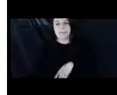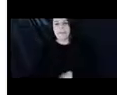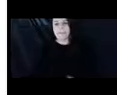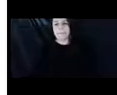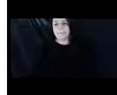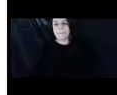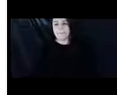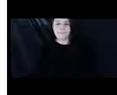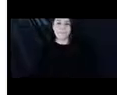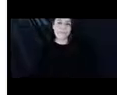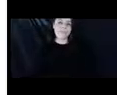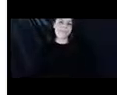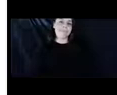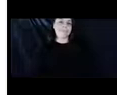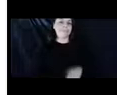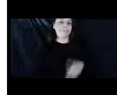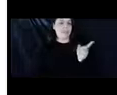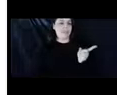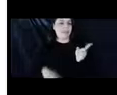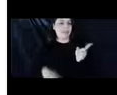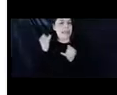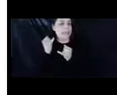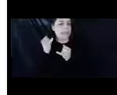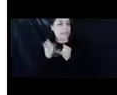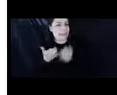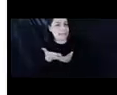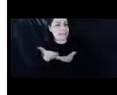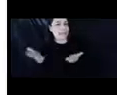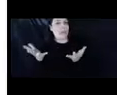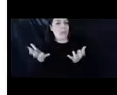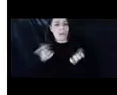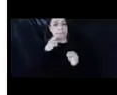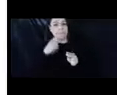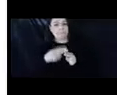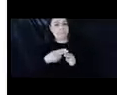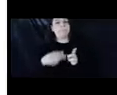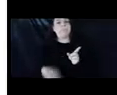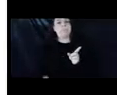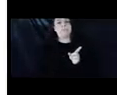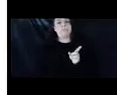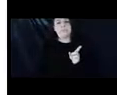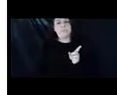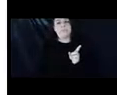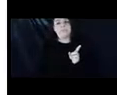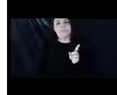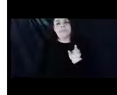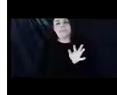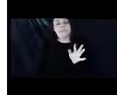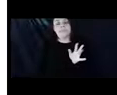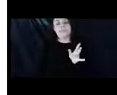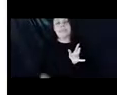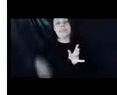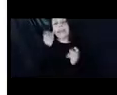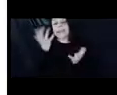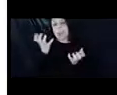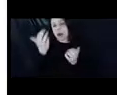and, um, oh, and the last thing I do want to say, um, is that if you want